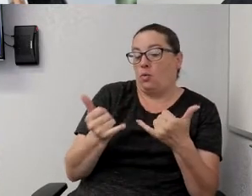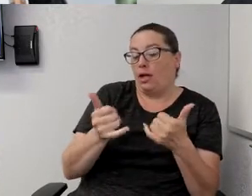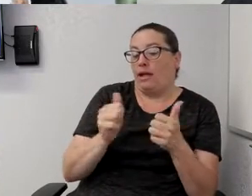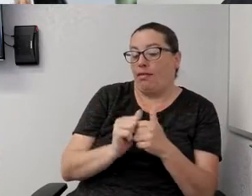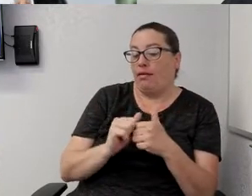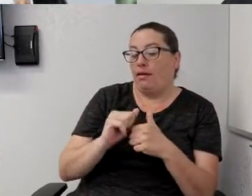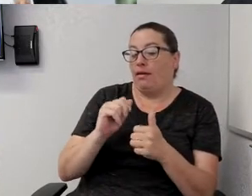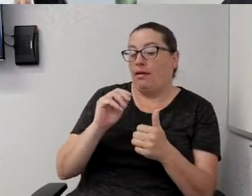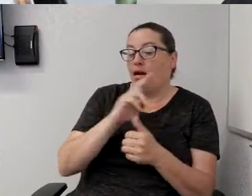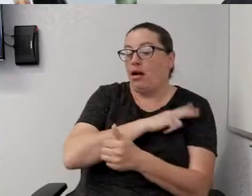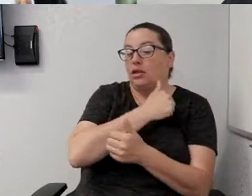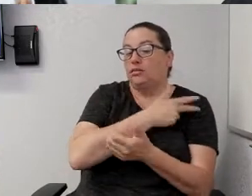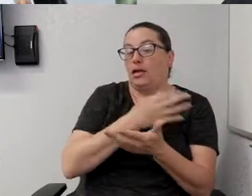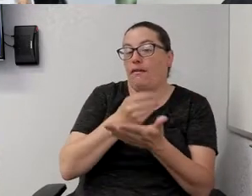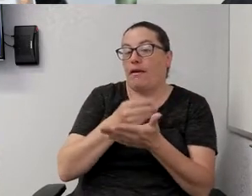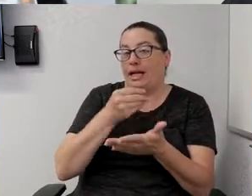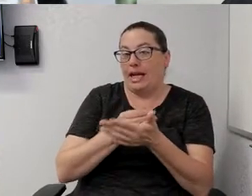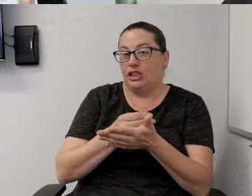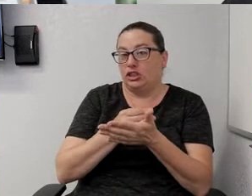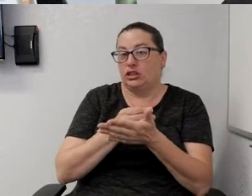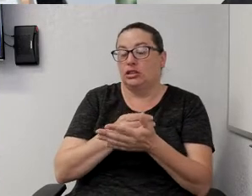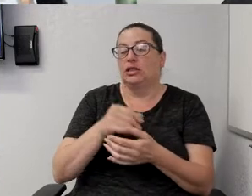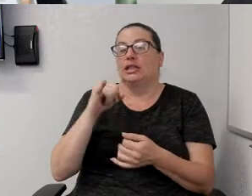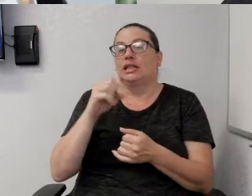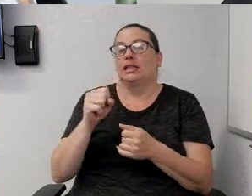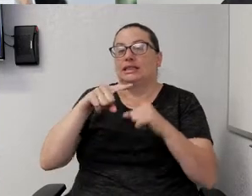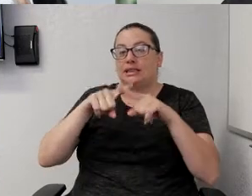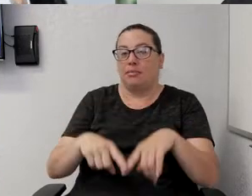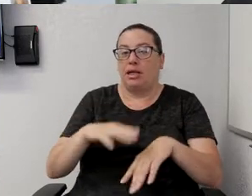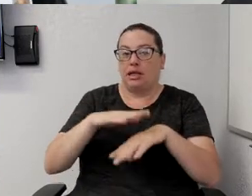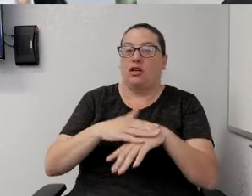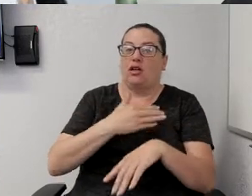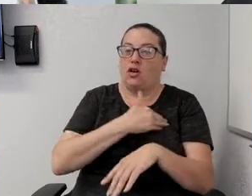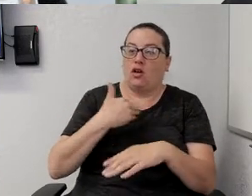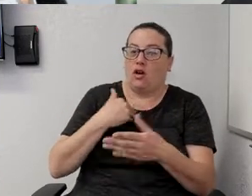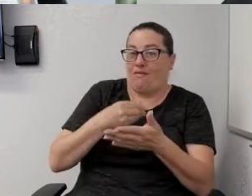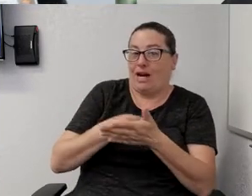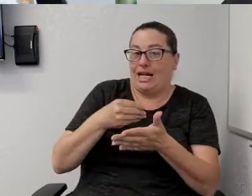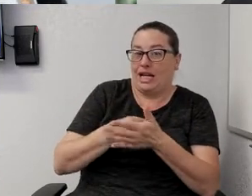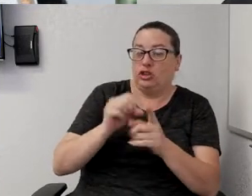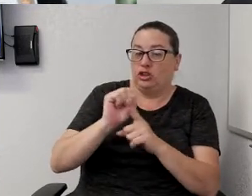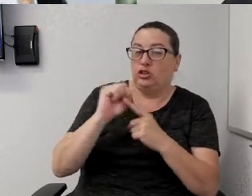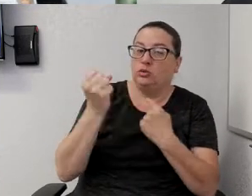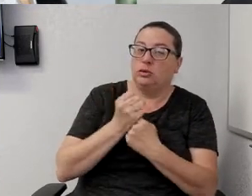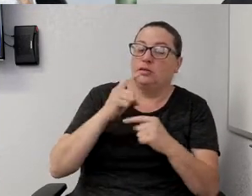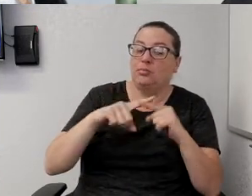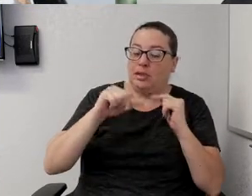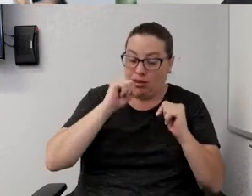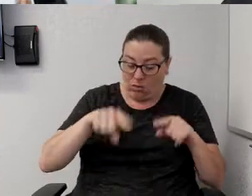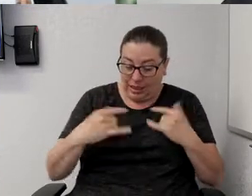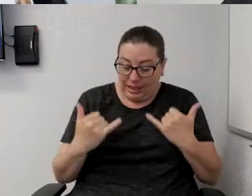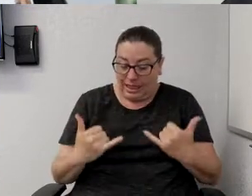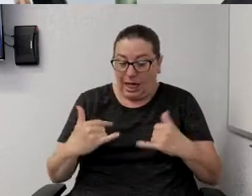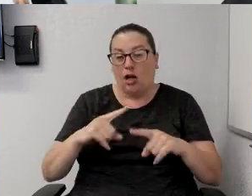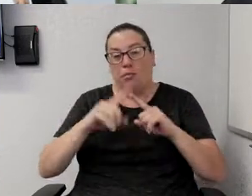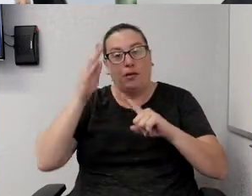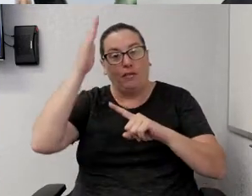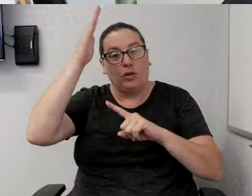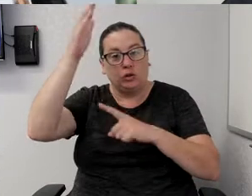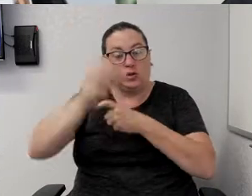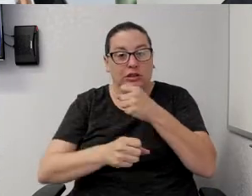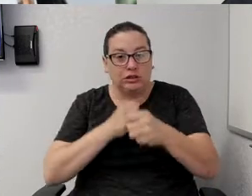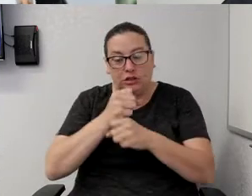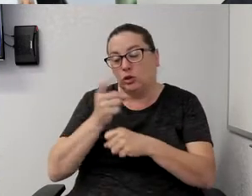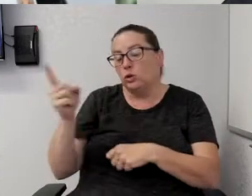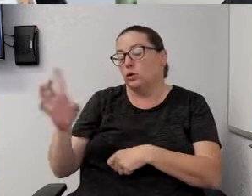dependent on forecasting our financial position not only immediately but in future years. You've talked in the past about